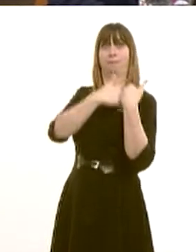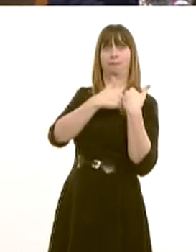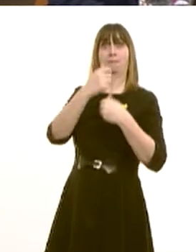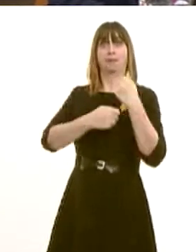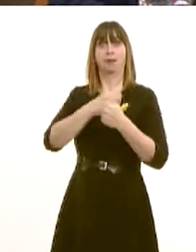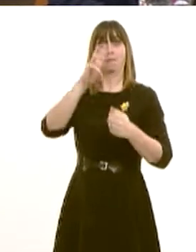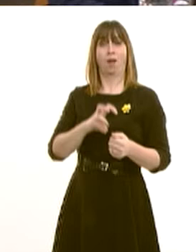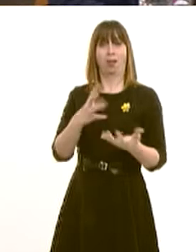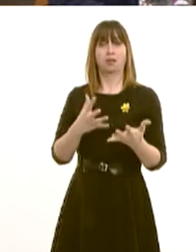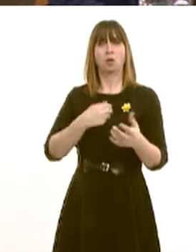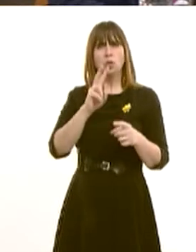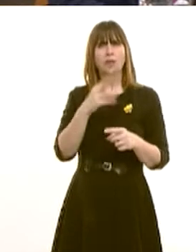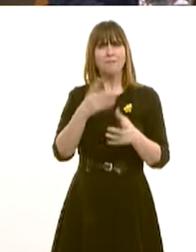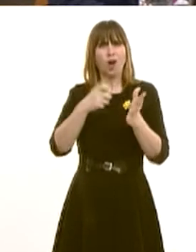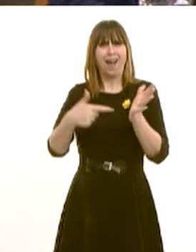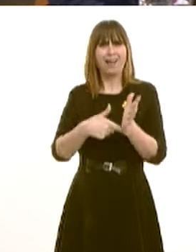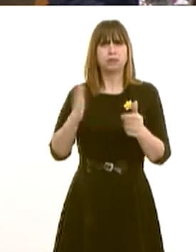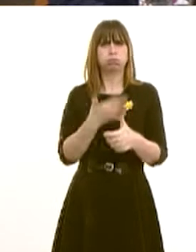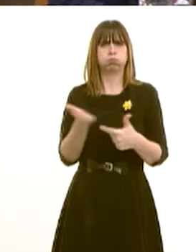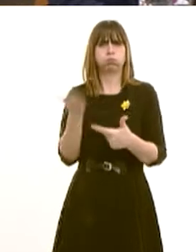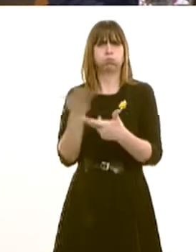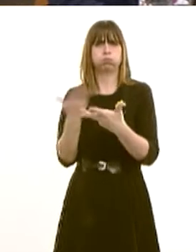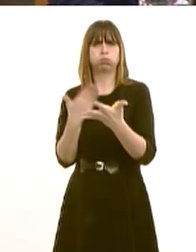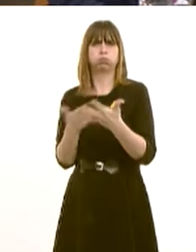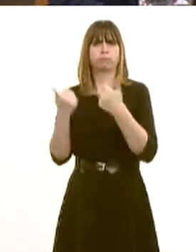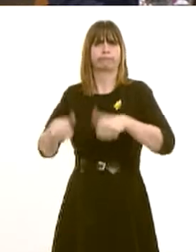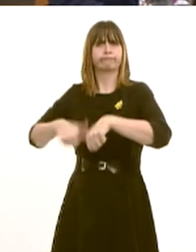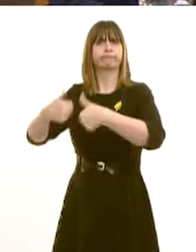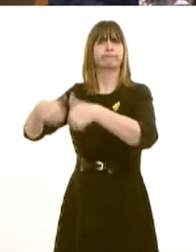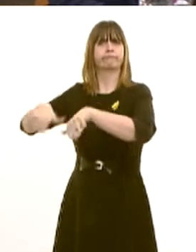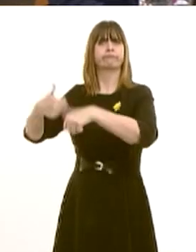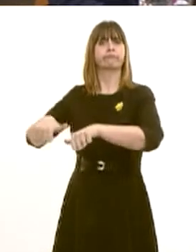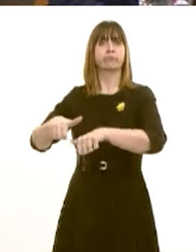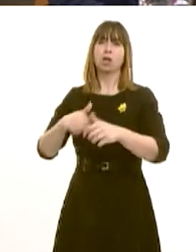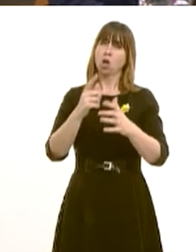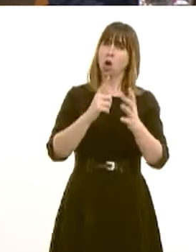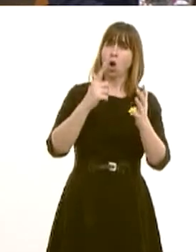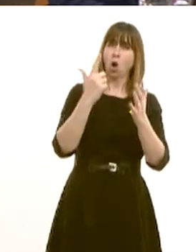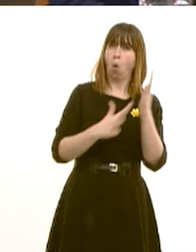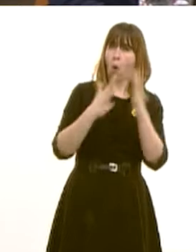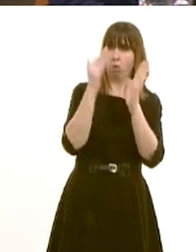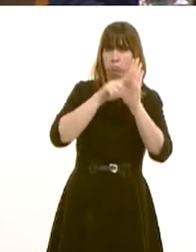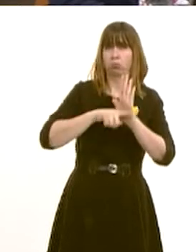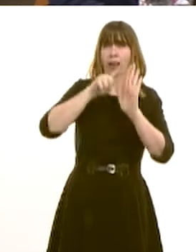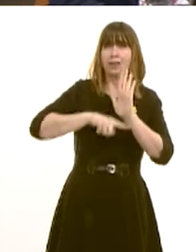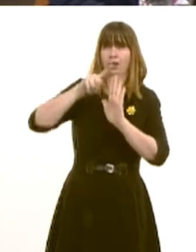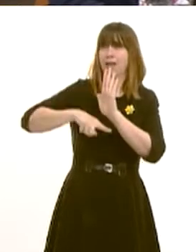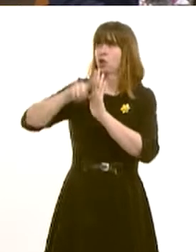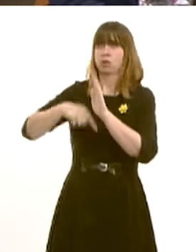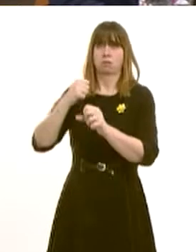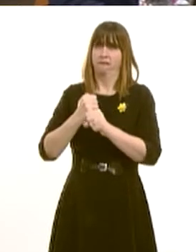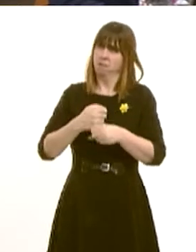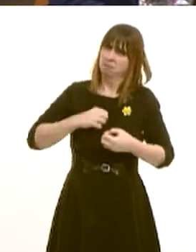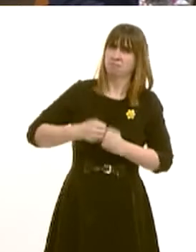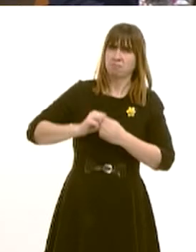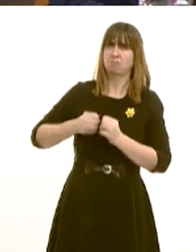since 2011. A large body of legislation proposed by government, a body of legislation